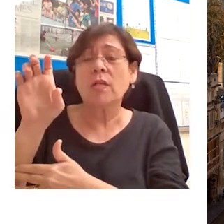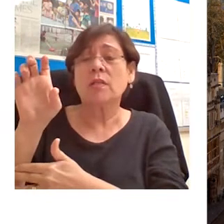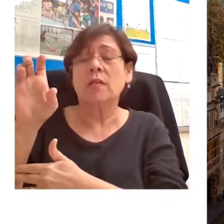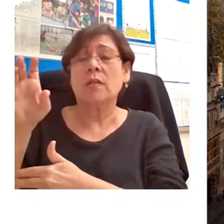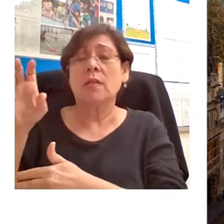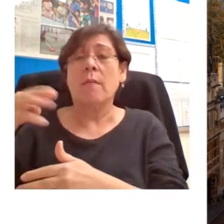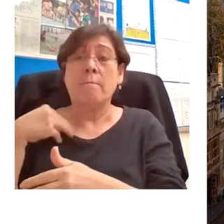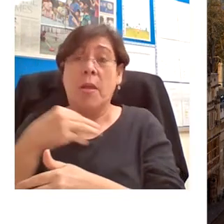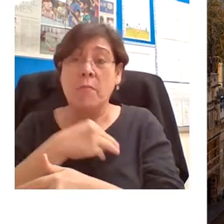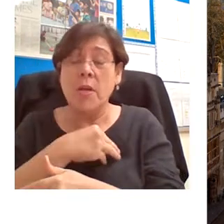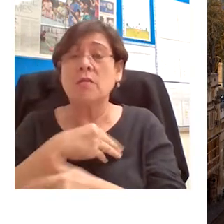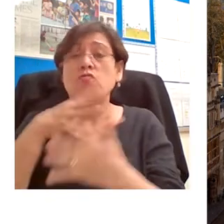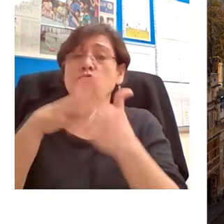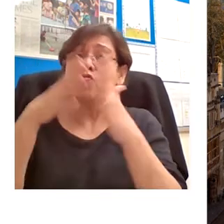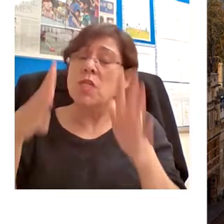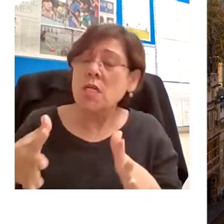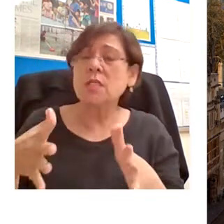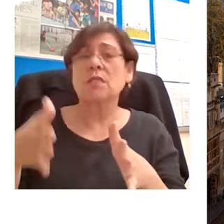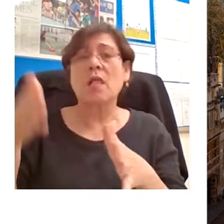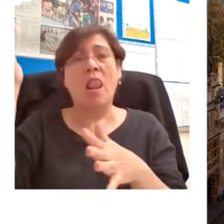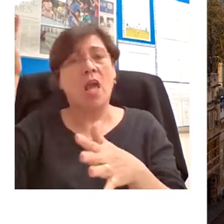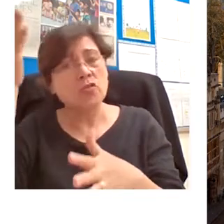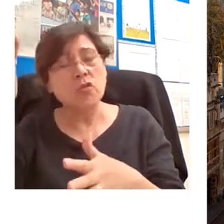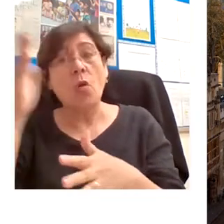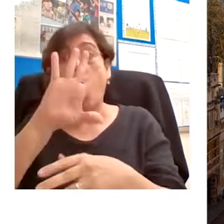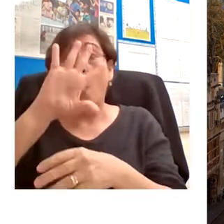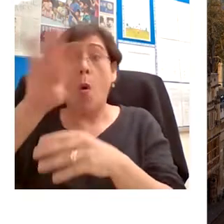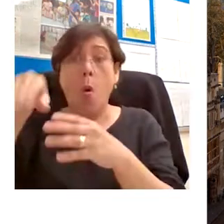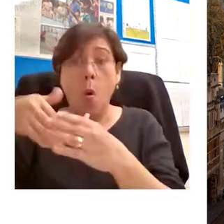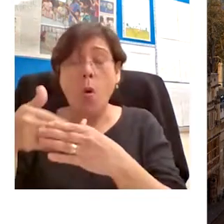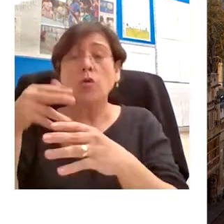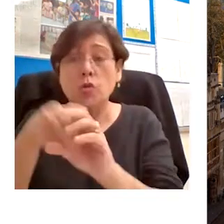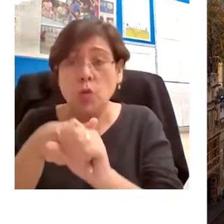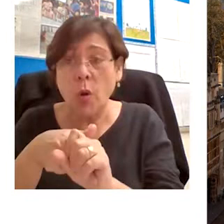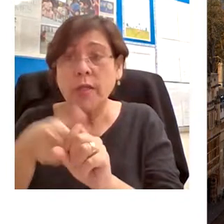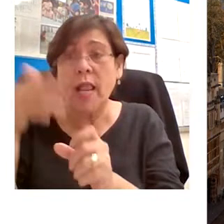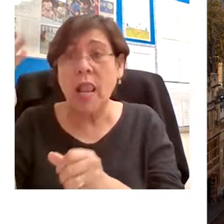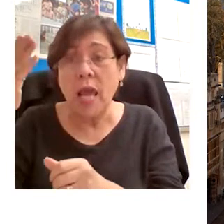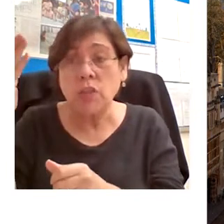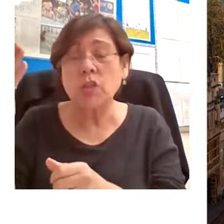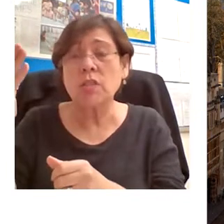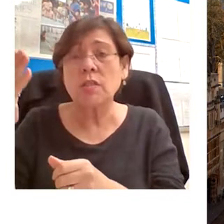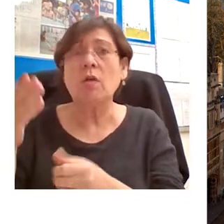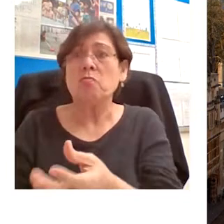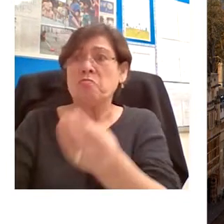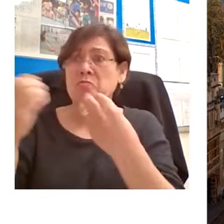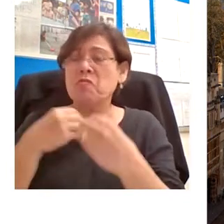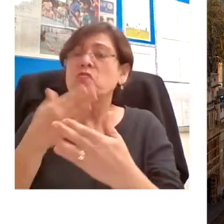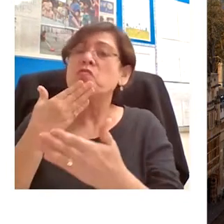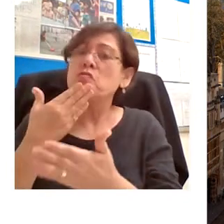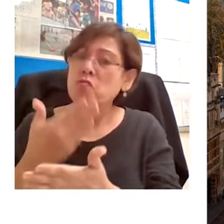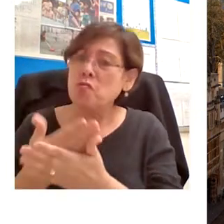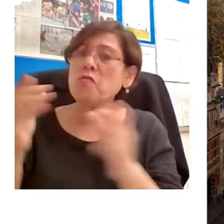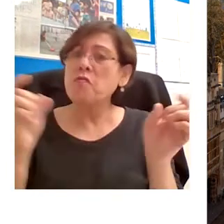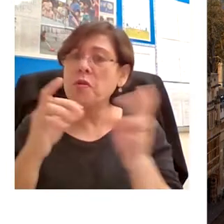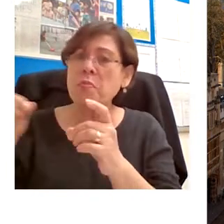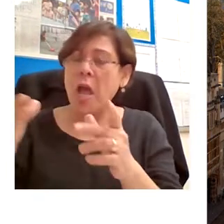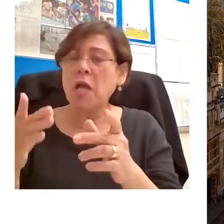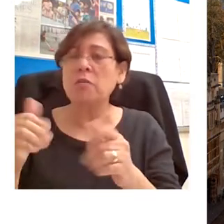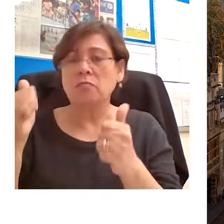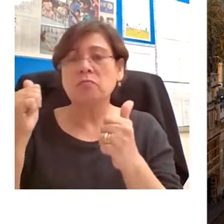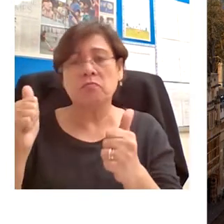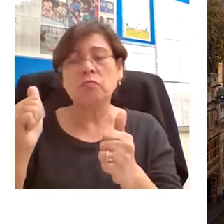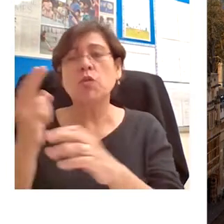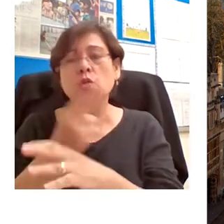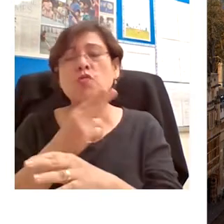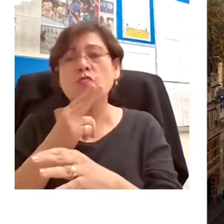public joined our lectures in 2021 and also leaving us with very positive feedback about how useful they found these discussions.